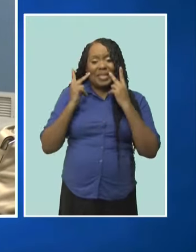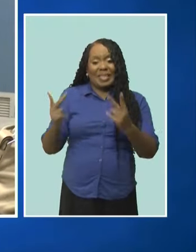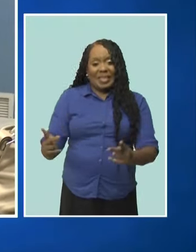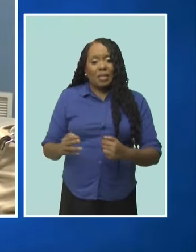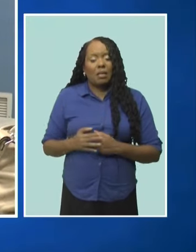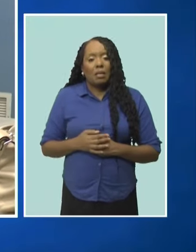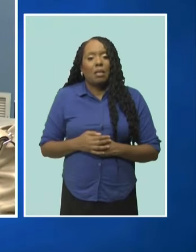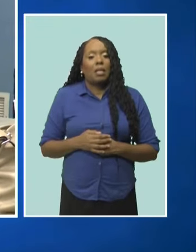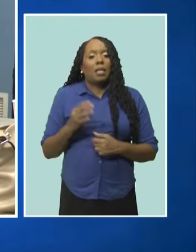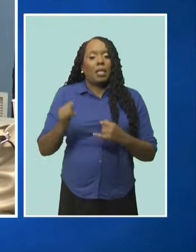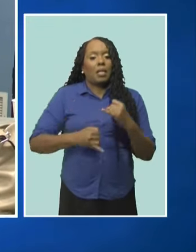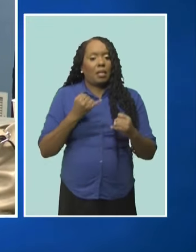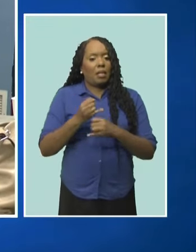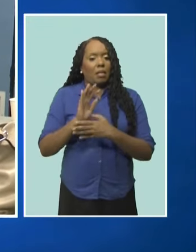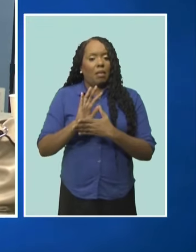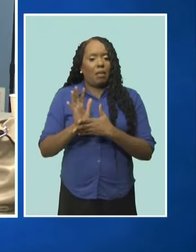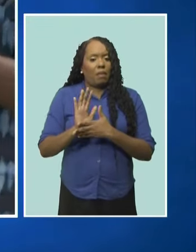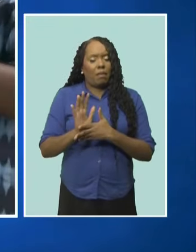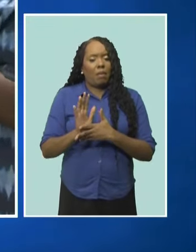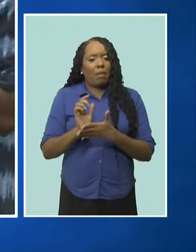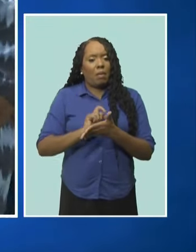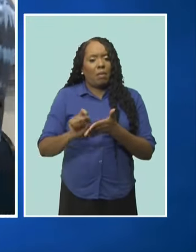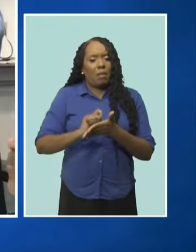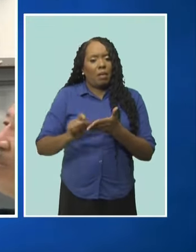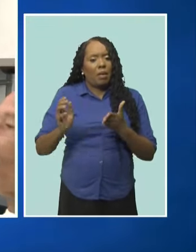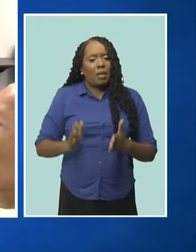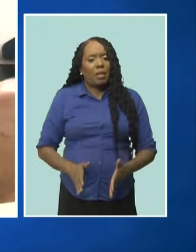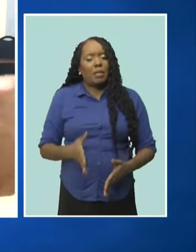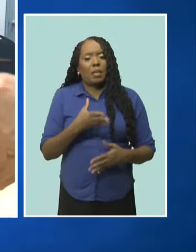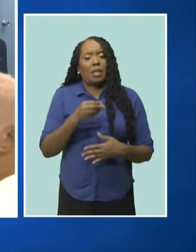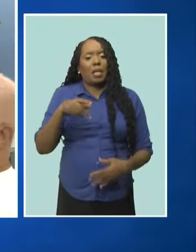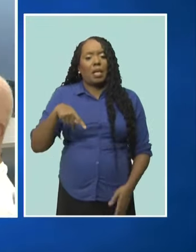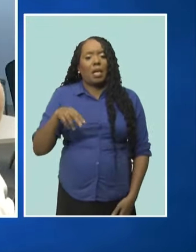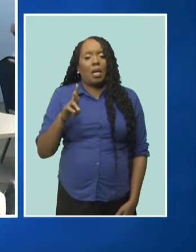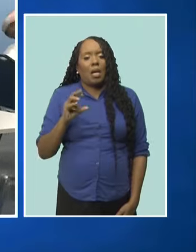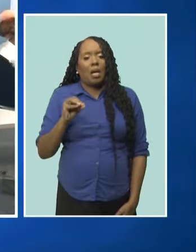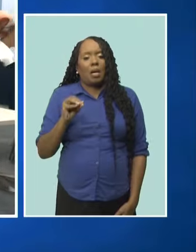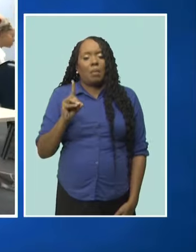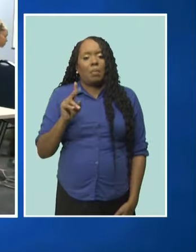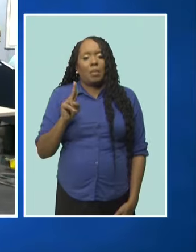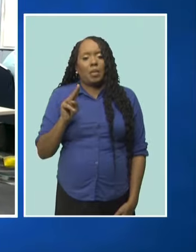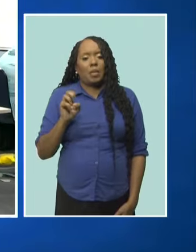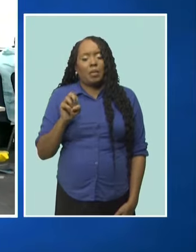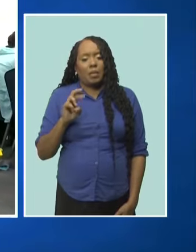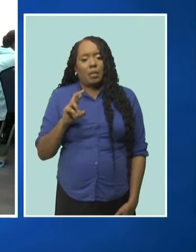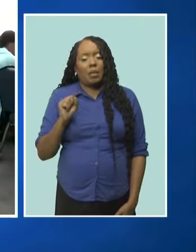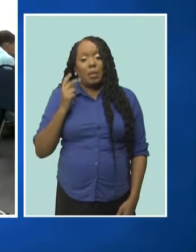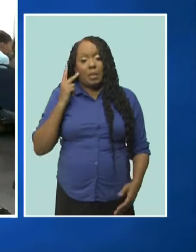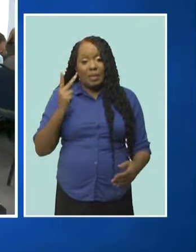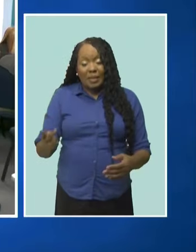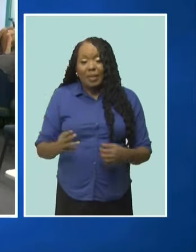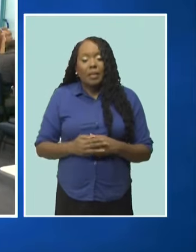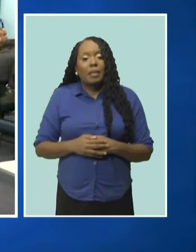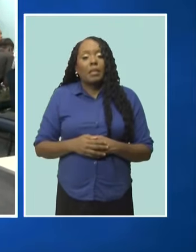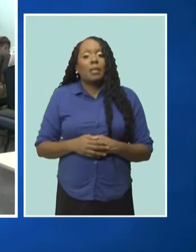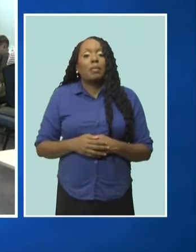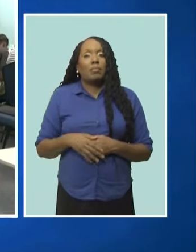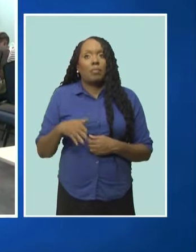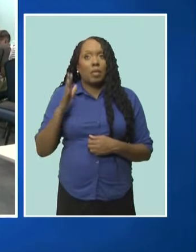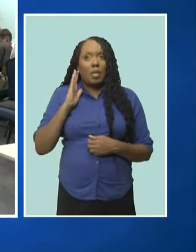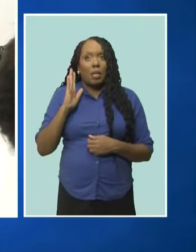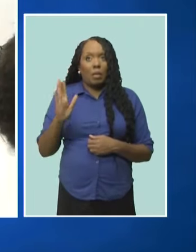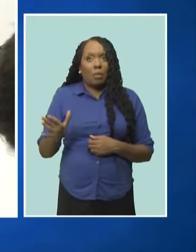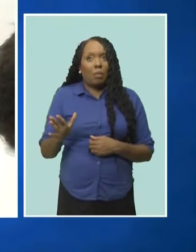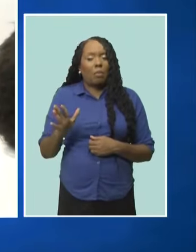and writers and give them a chance to access $50,000 towards developing their short films. They're working with producer Whitney